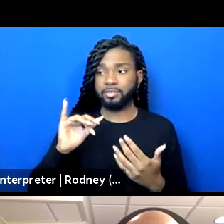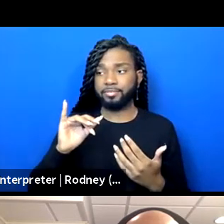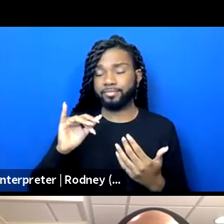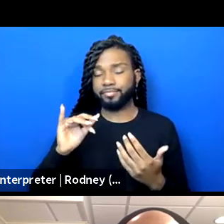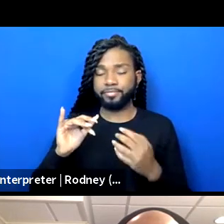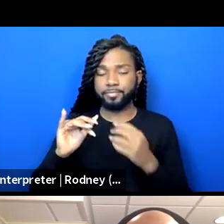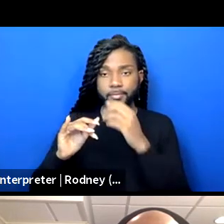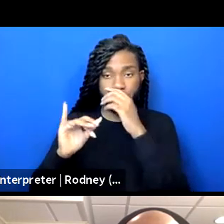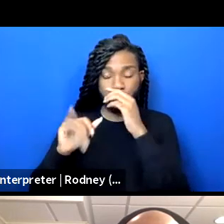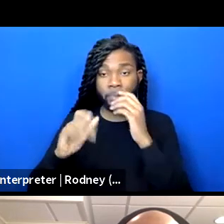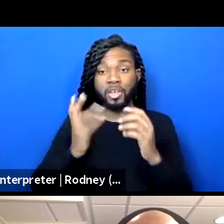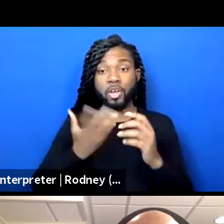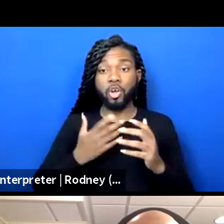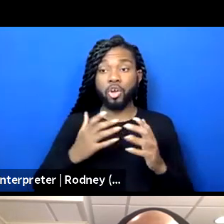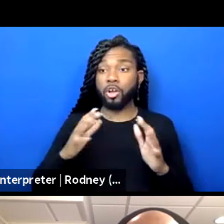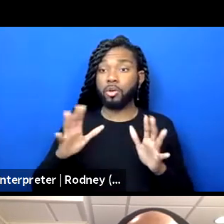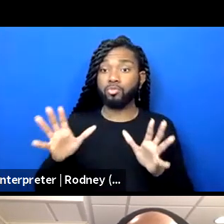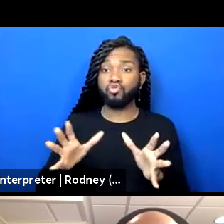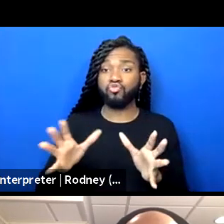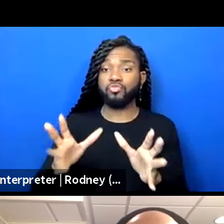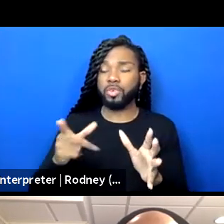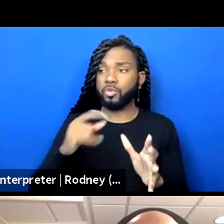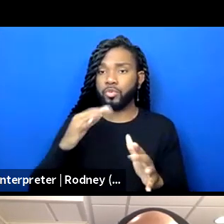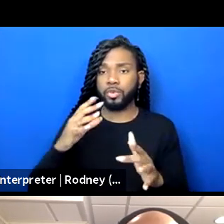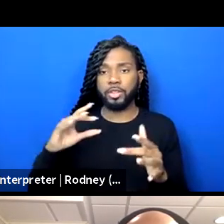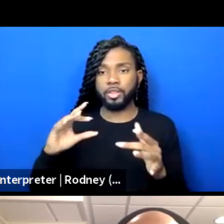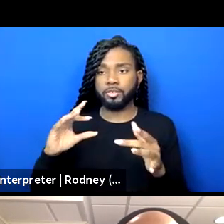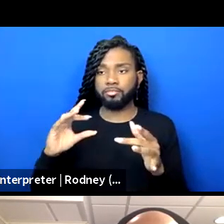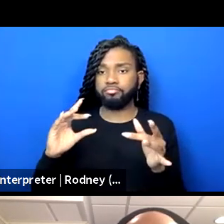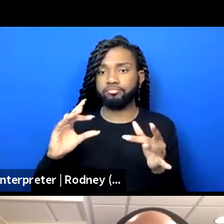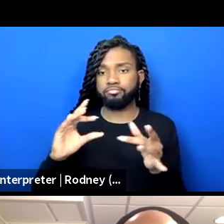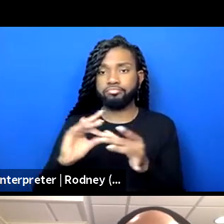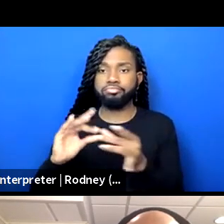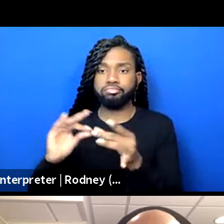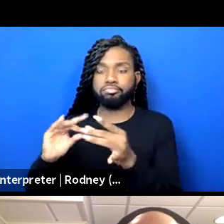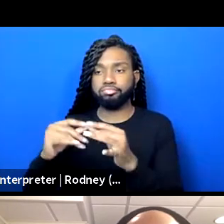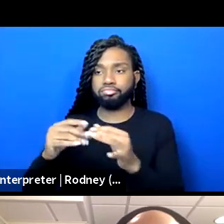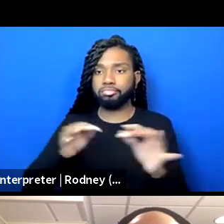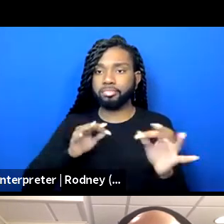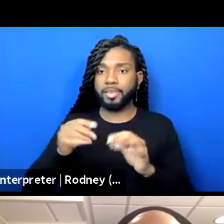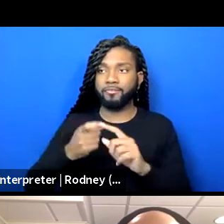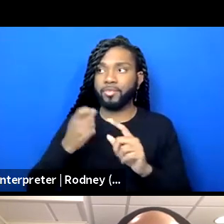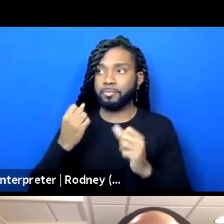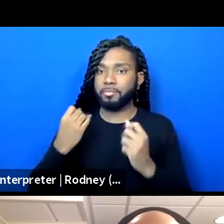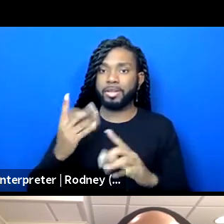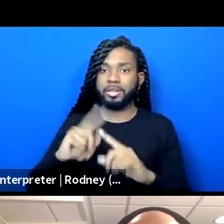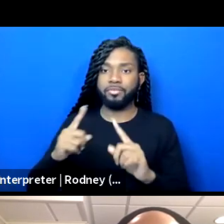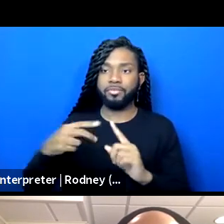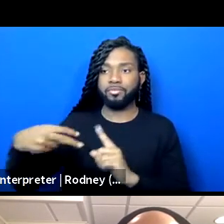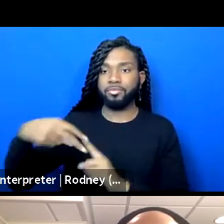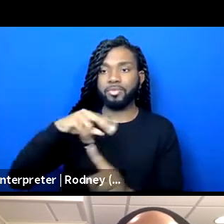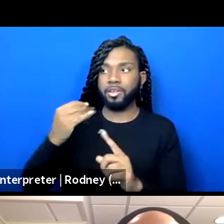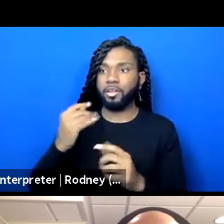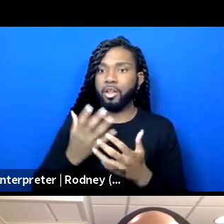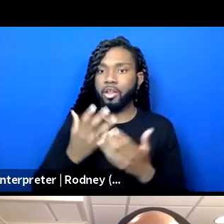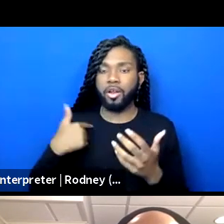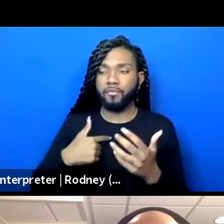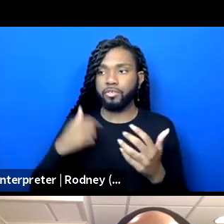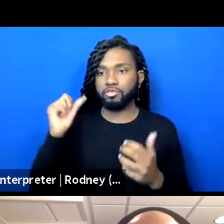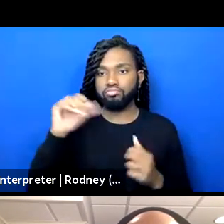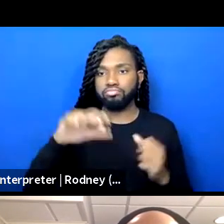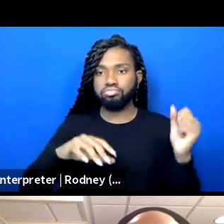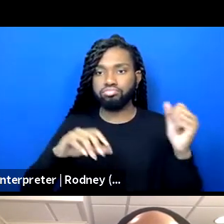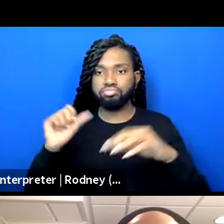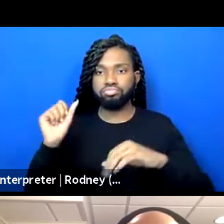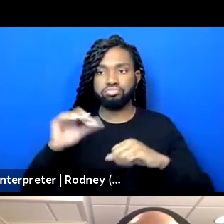um, by many voices and many, lots of us putting all of the things into the pot. And so collectively even sharing